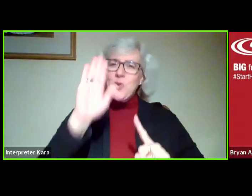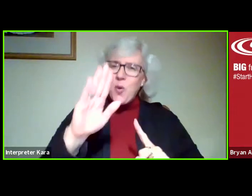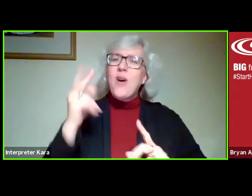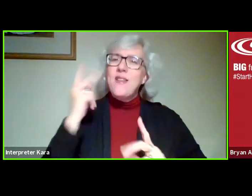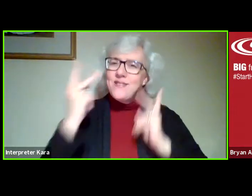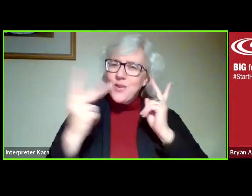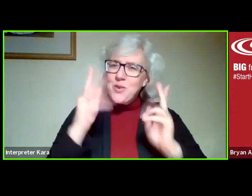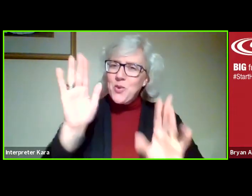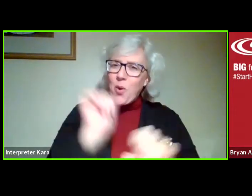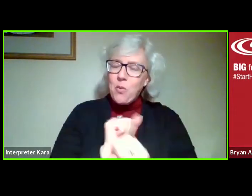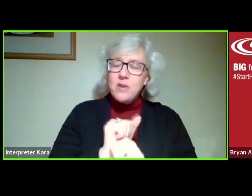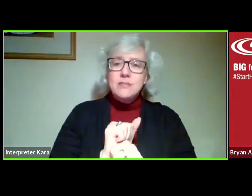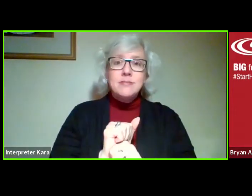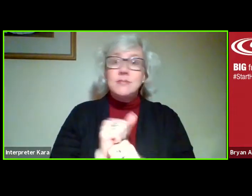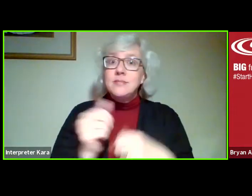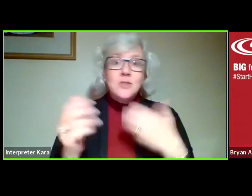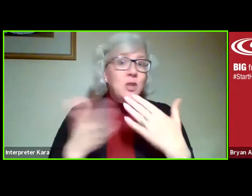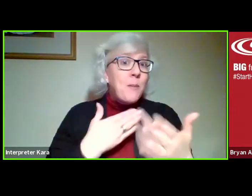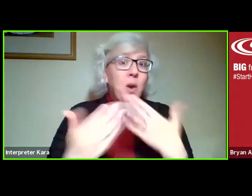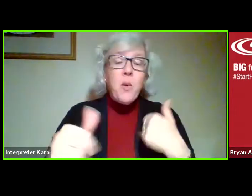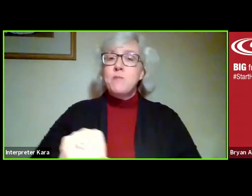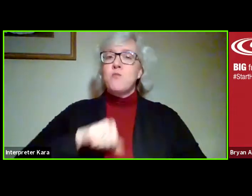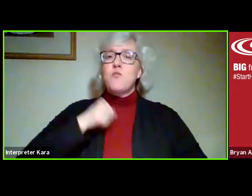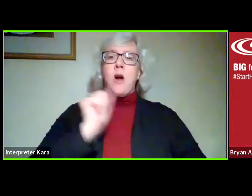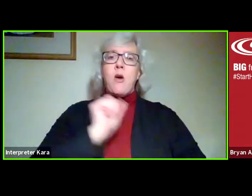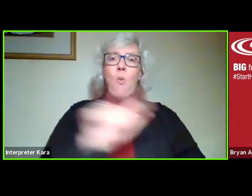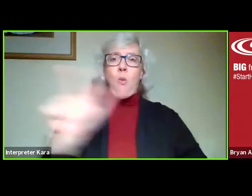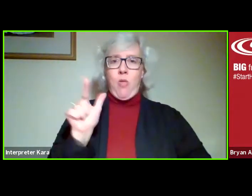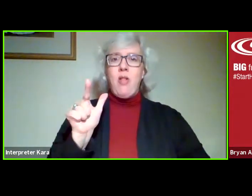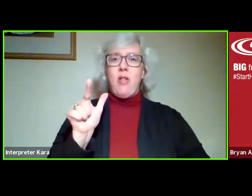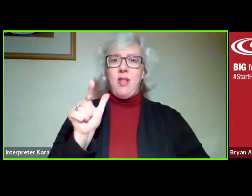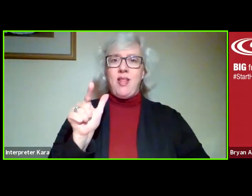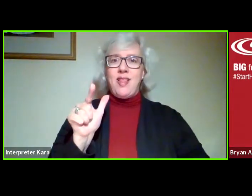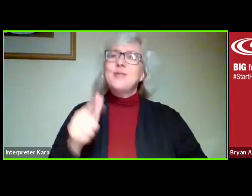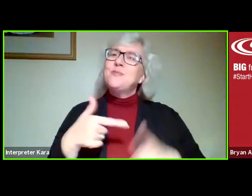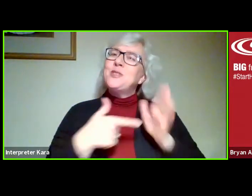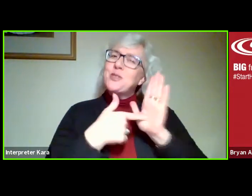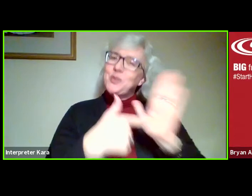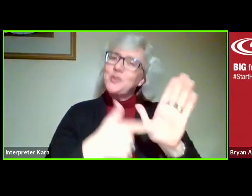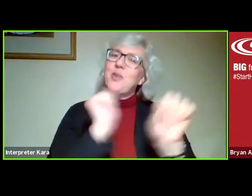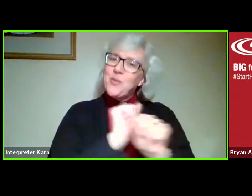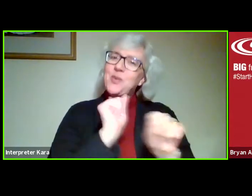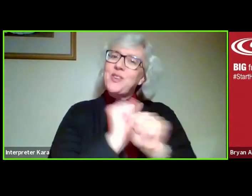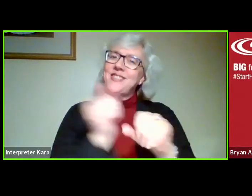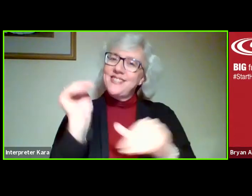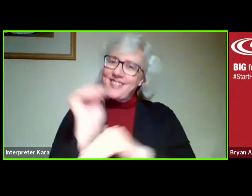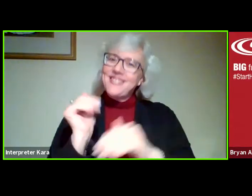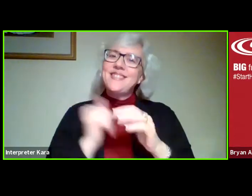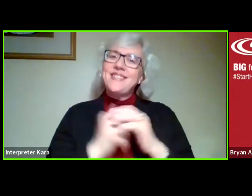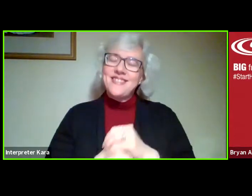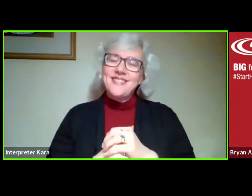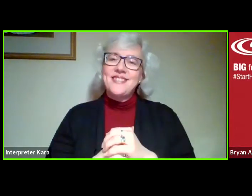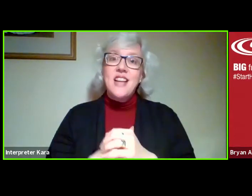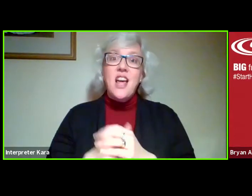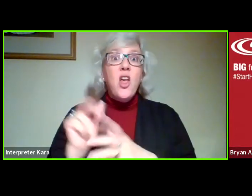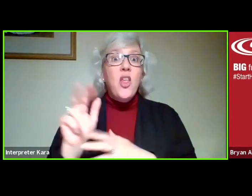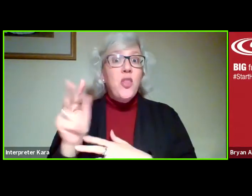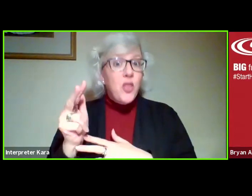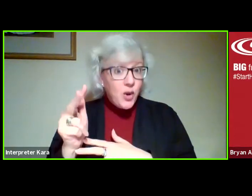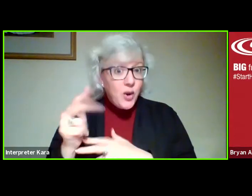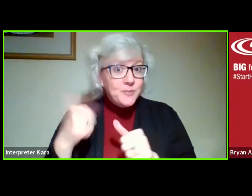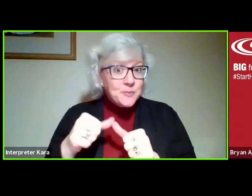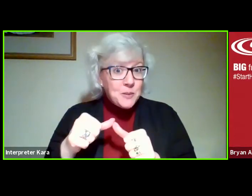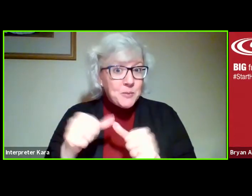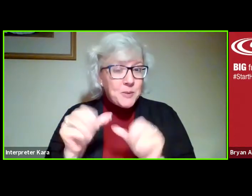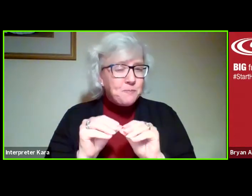want you to know that we're proud of every single one of you and the work that you're going to put on exhibit here tonight. A third thing that I remember